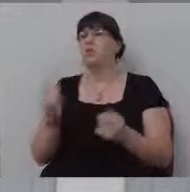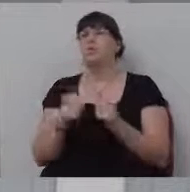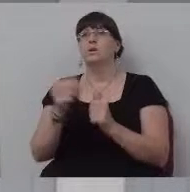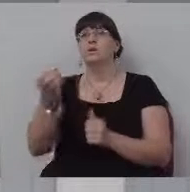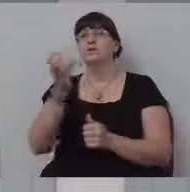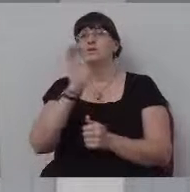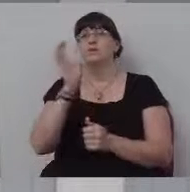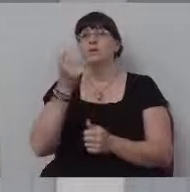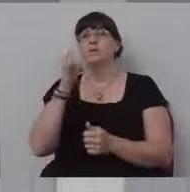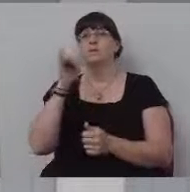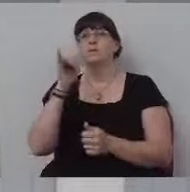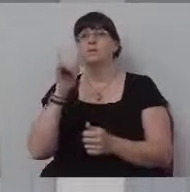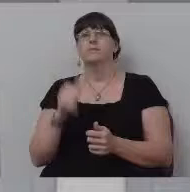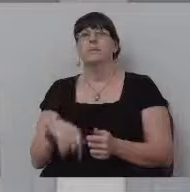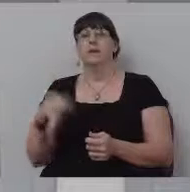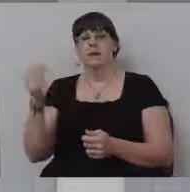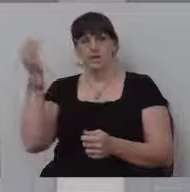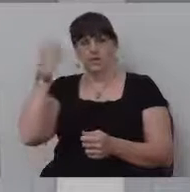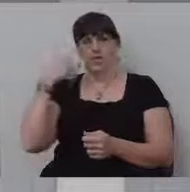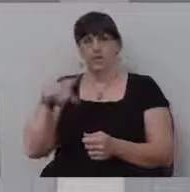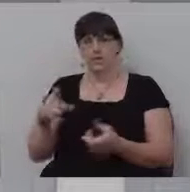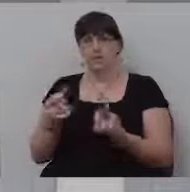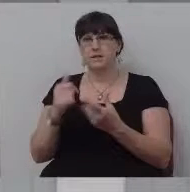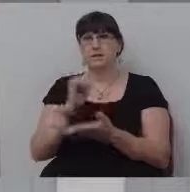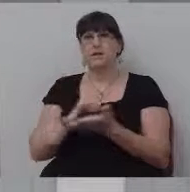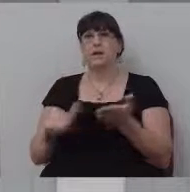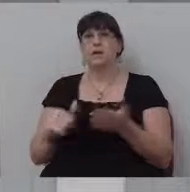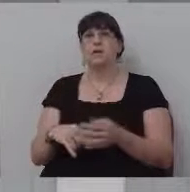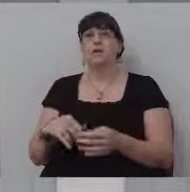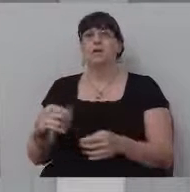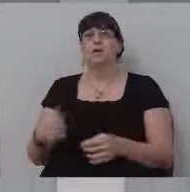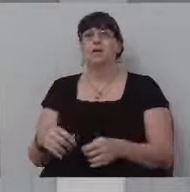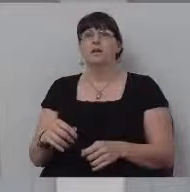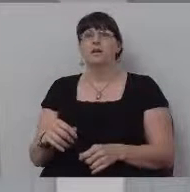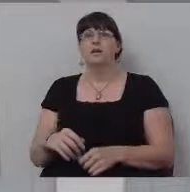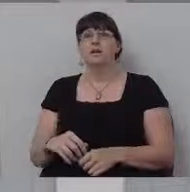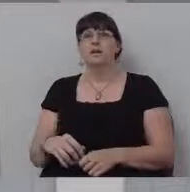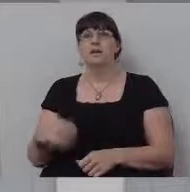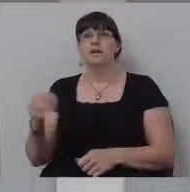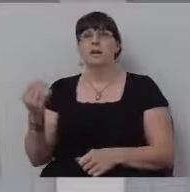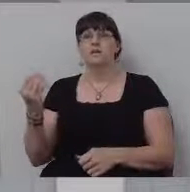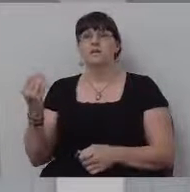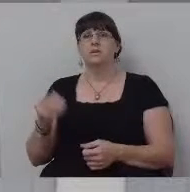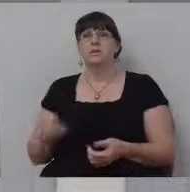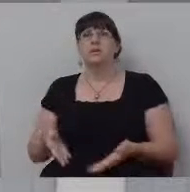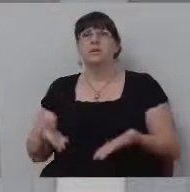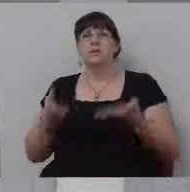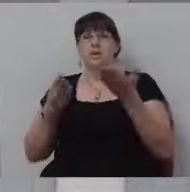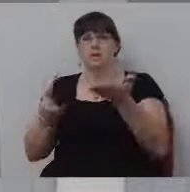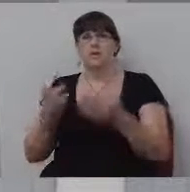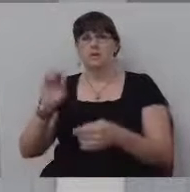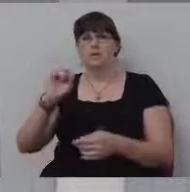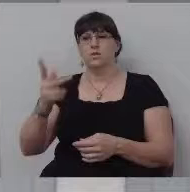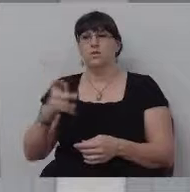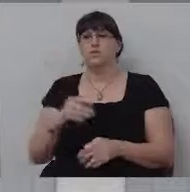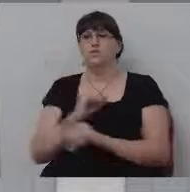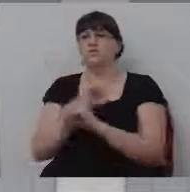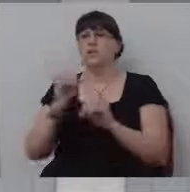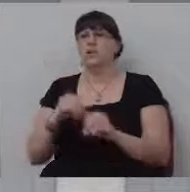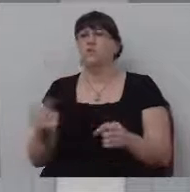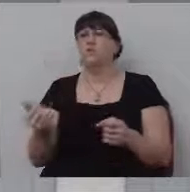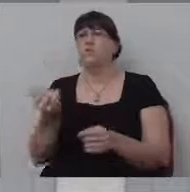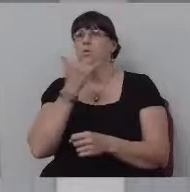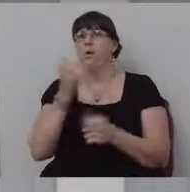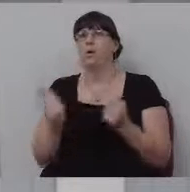If Jesus turned water into wine, then he's, then he is, you know, authorize us to drink wine. There's nothing wrong with having a little bit of beer. There's nothing